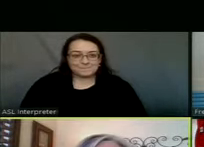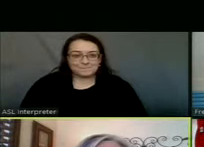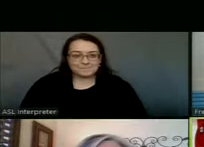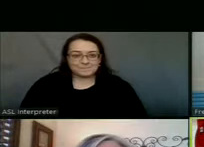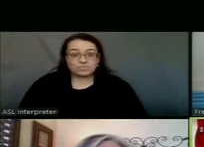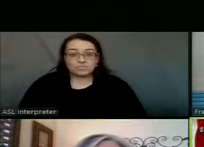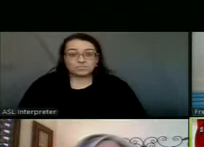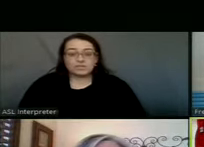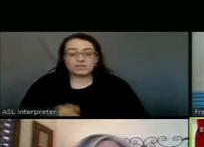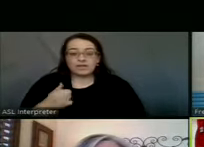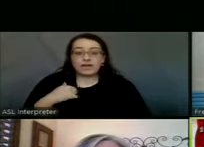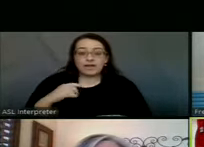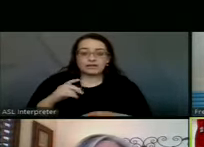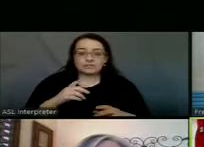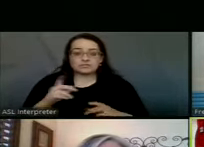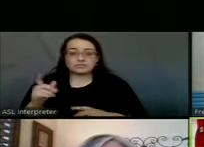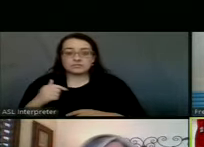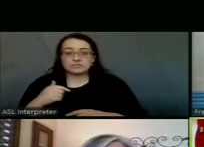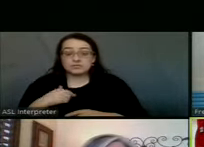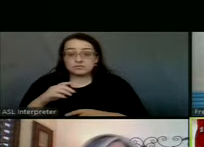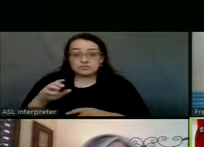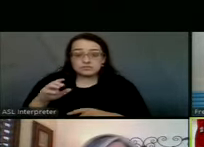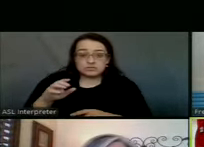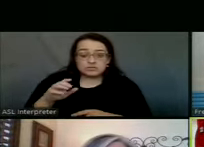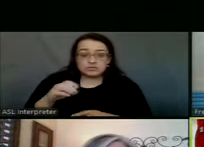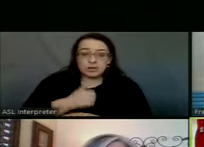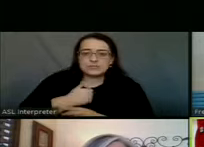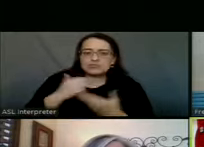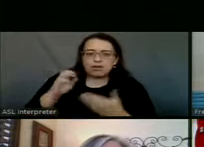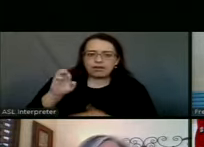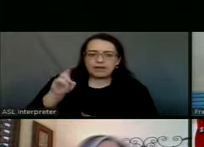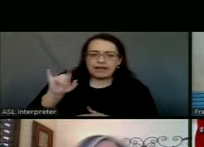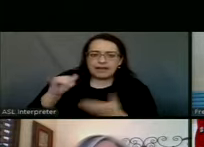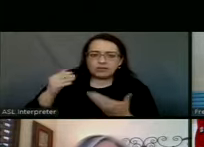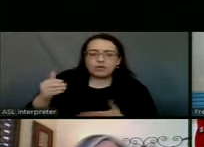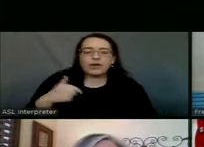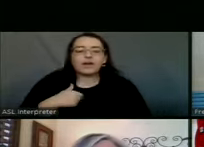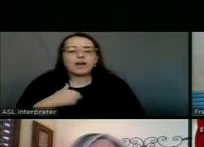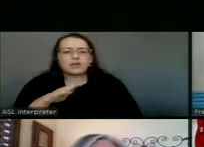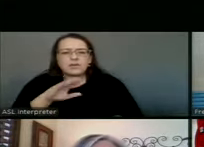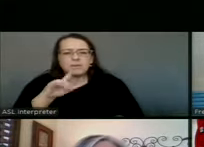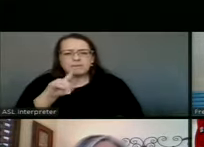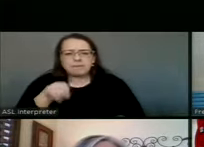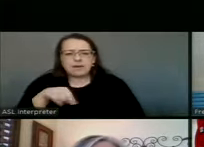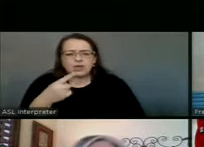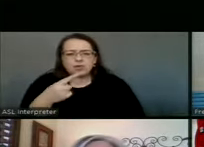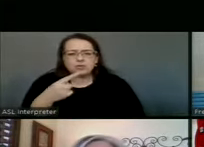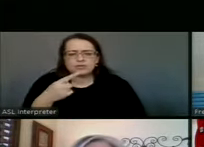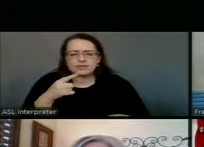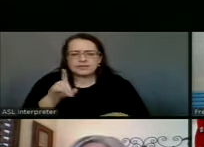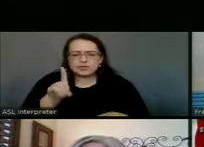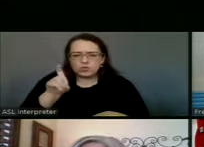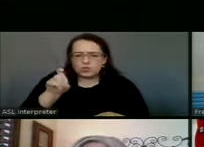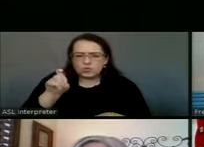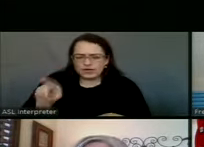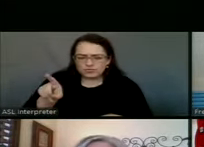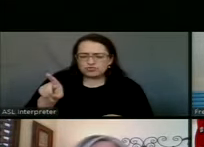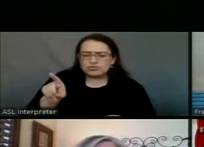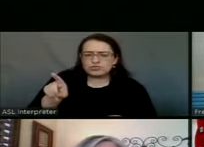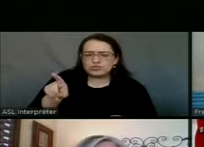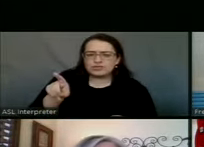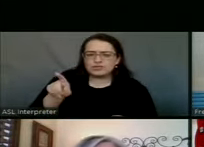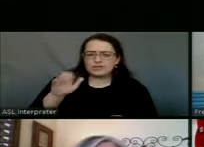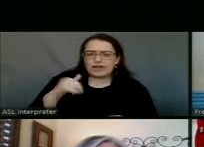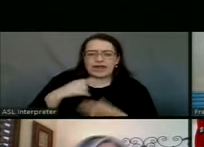And Casey, I'm sorry, Eddie, go ahead. Oh, the only question that I have is, and it's a question